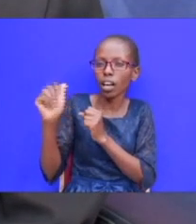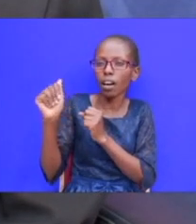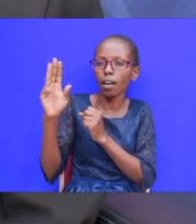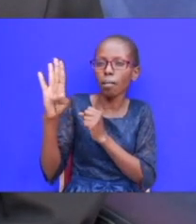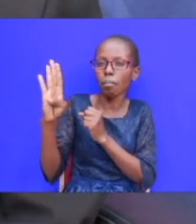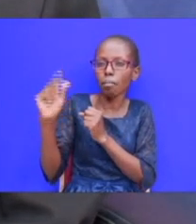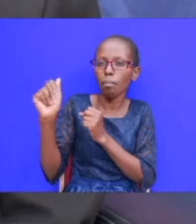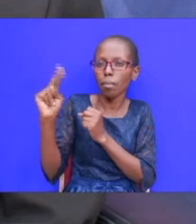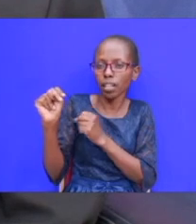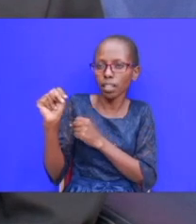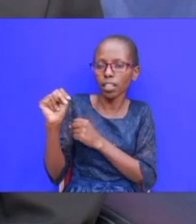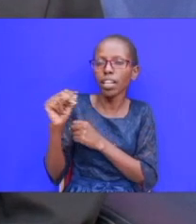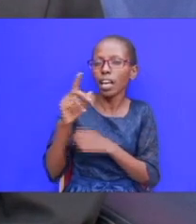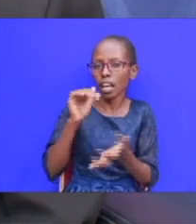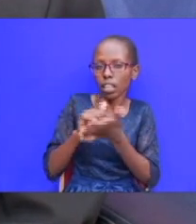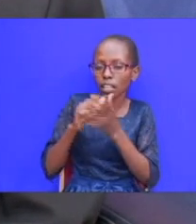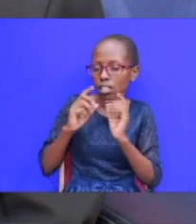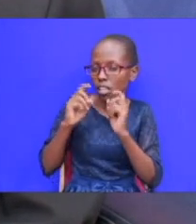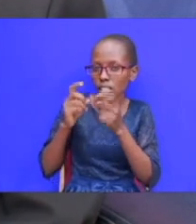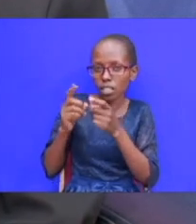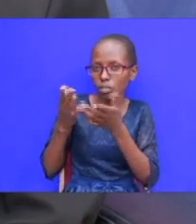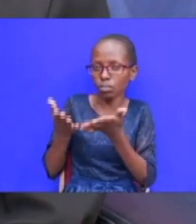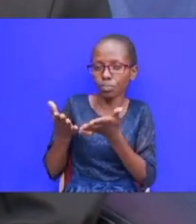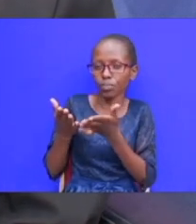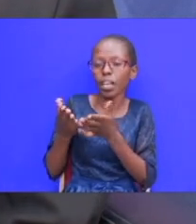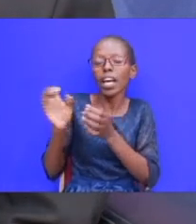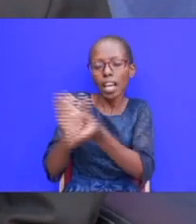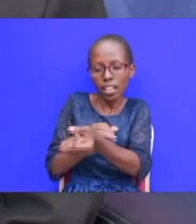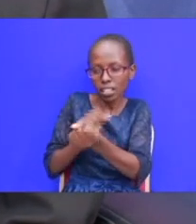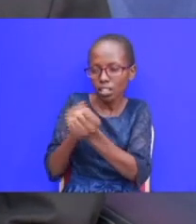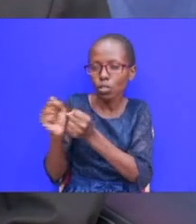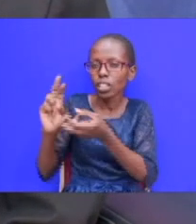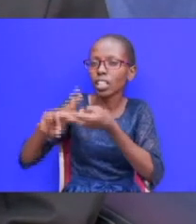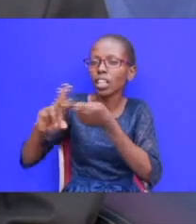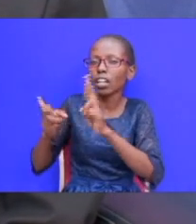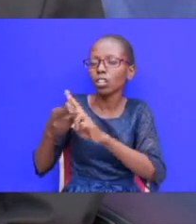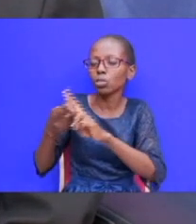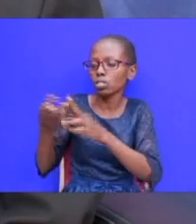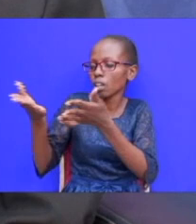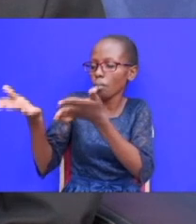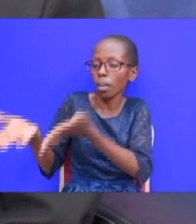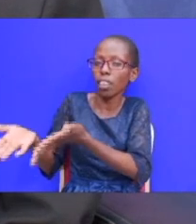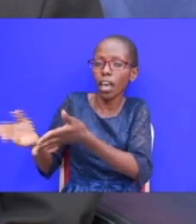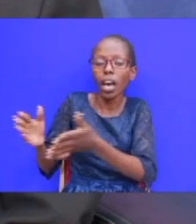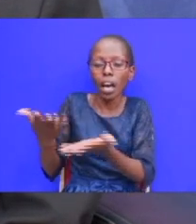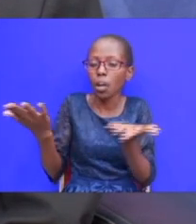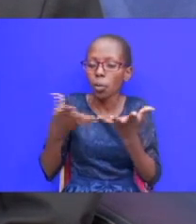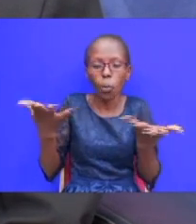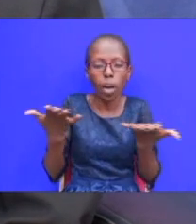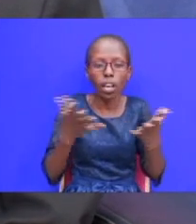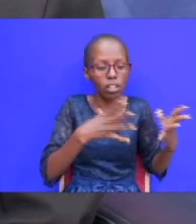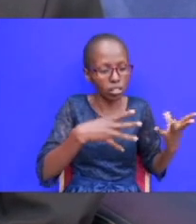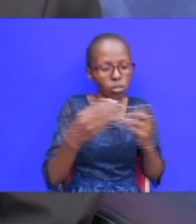that is a sin according to laban so he has he has destroyed the relationship behind and wherever he's going he's